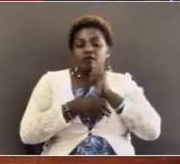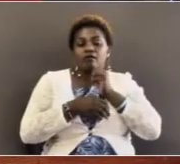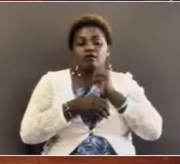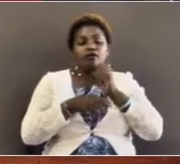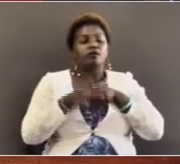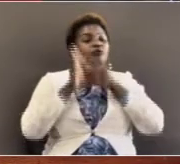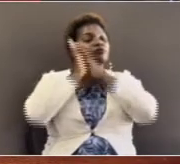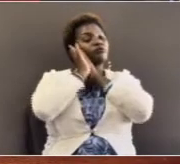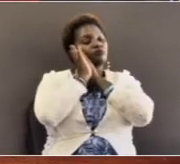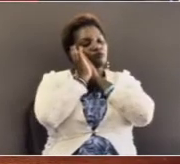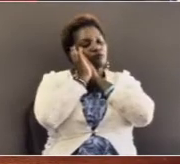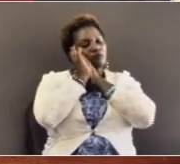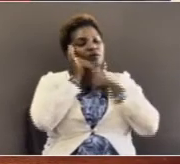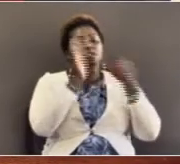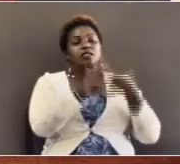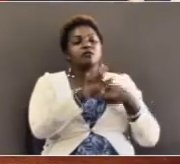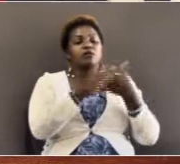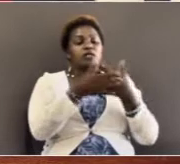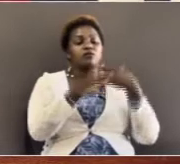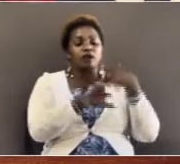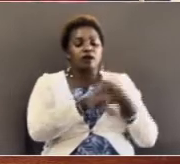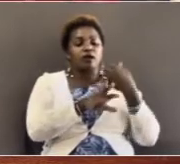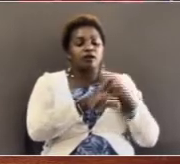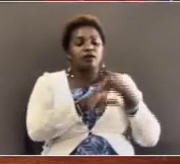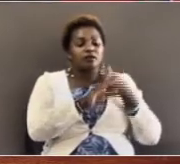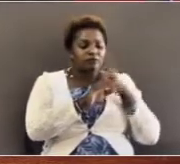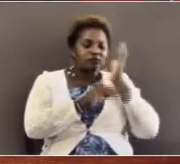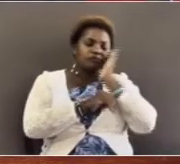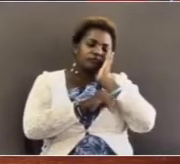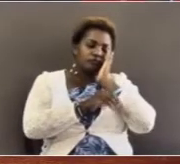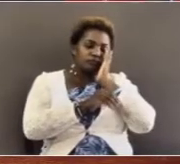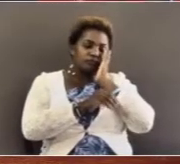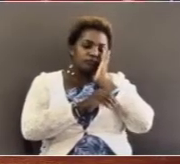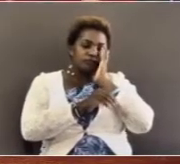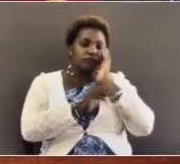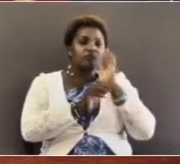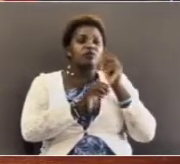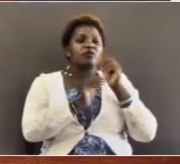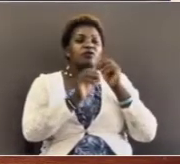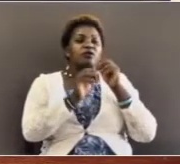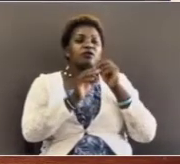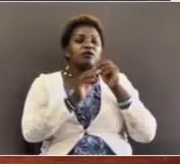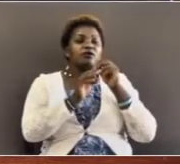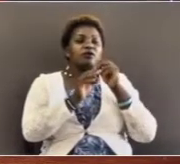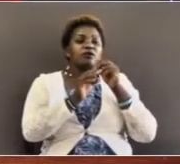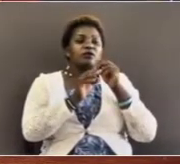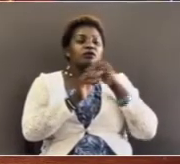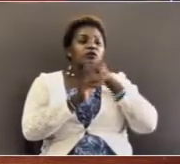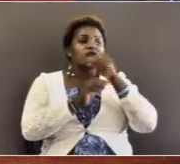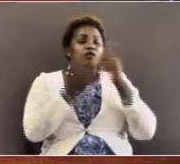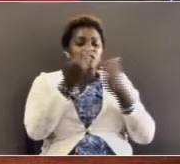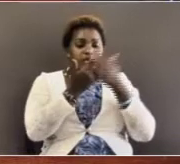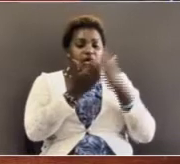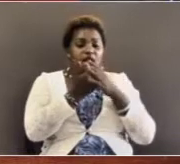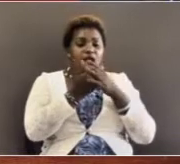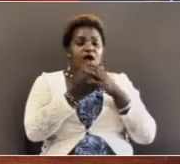why when things were difficult they turned to him and said teacher don't you